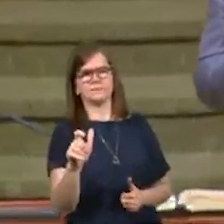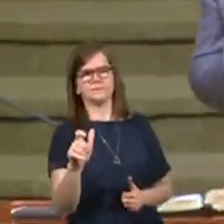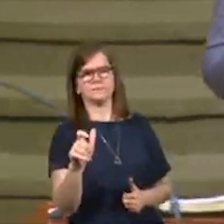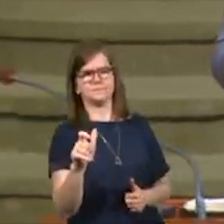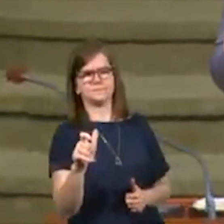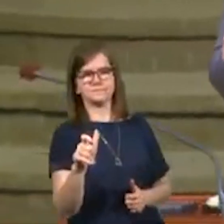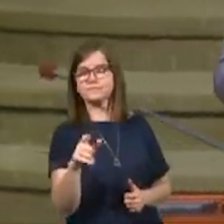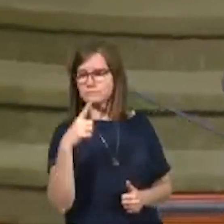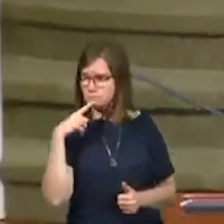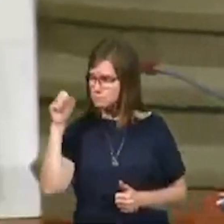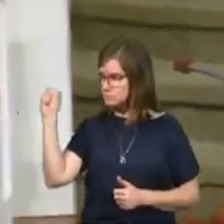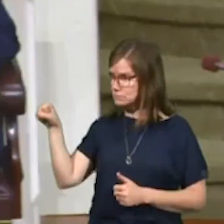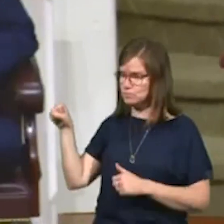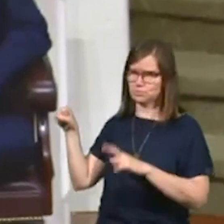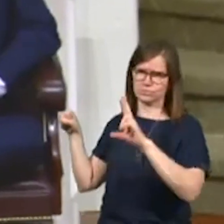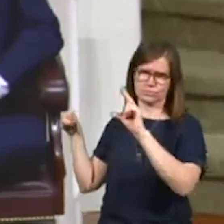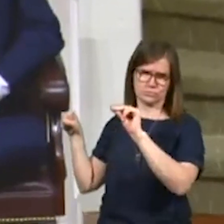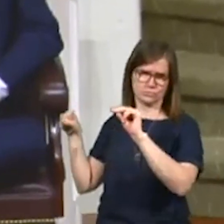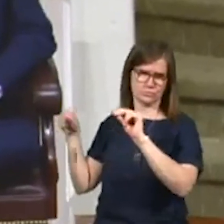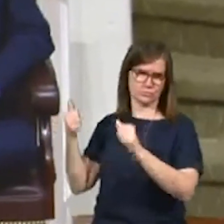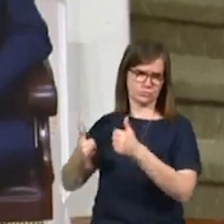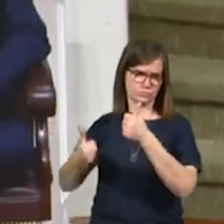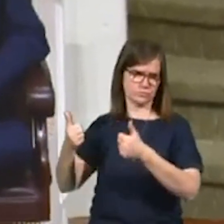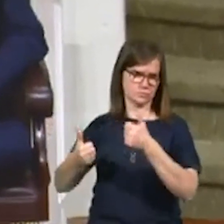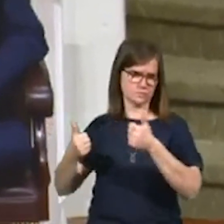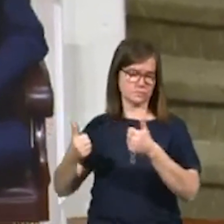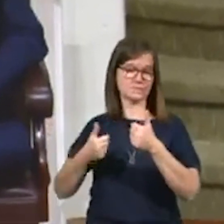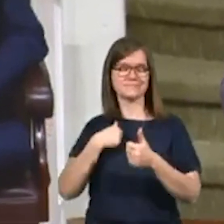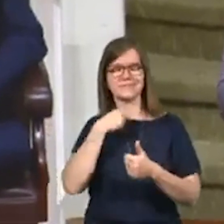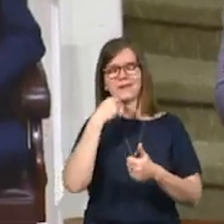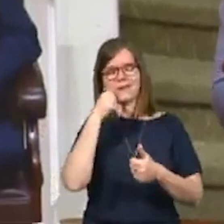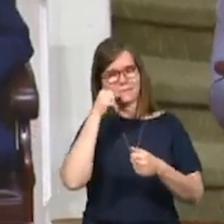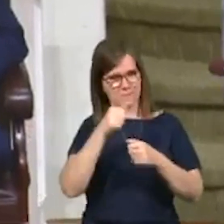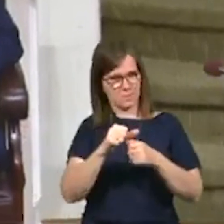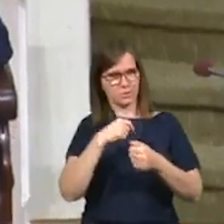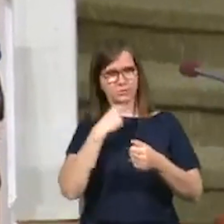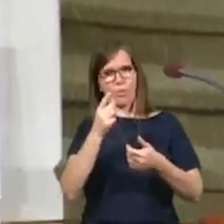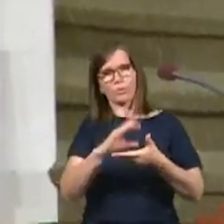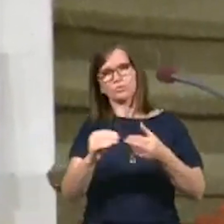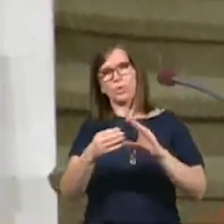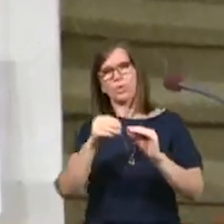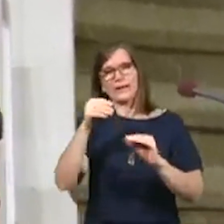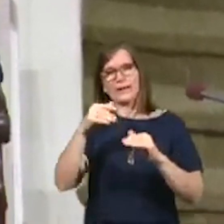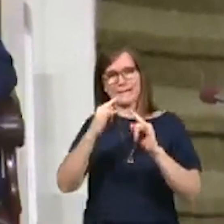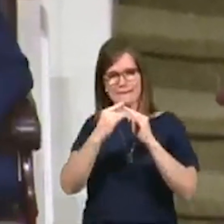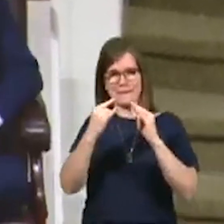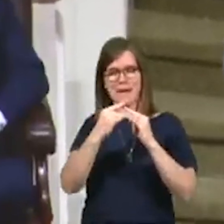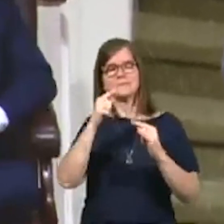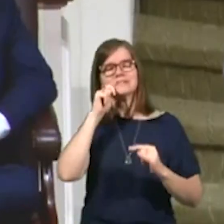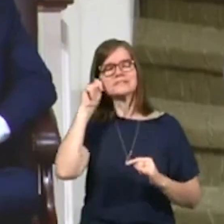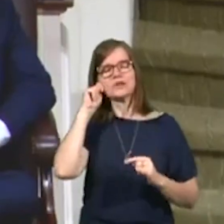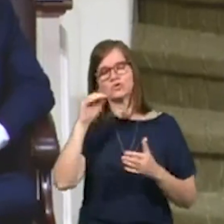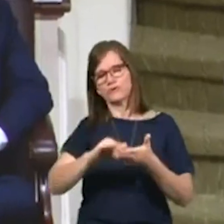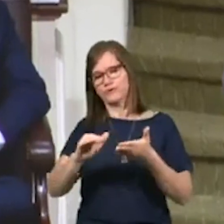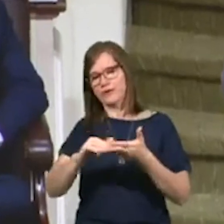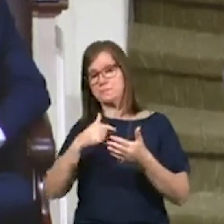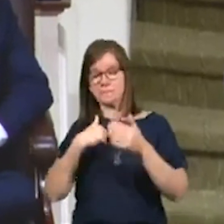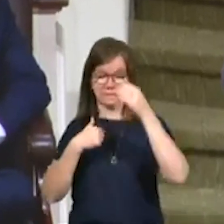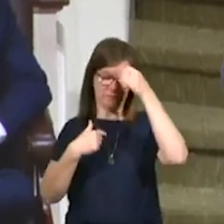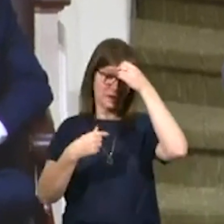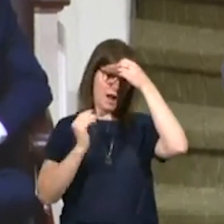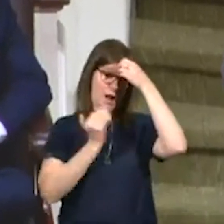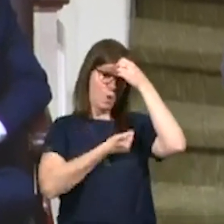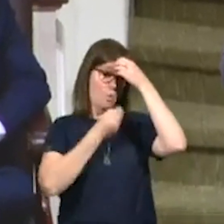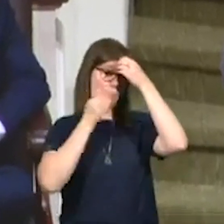I mean, are you saying yes or no to the Lord? I can remember I told the story at camp and teenagers, forgive me. Our home church had a church